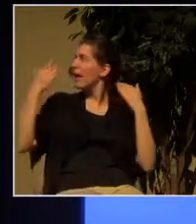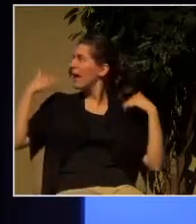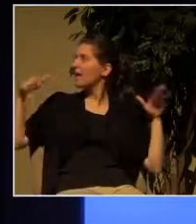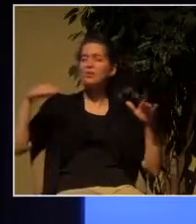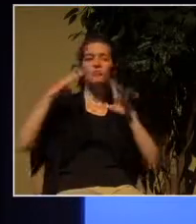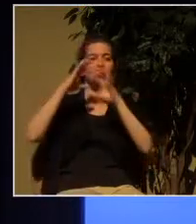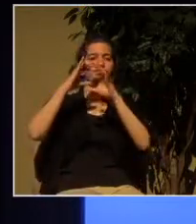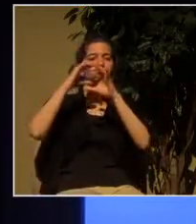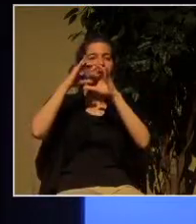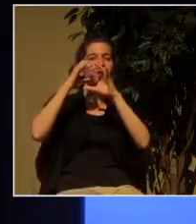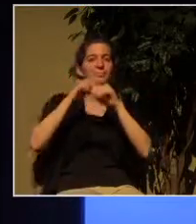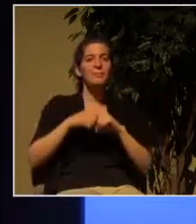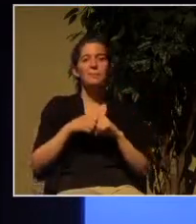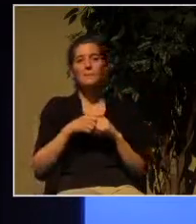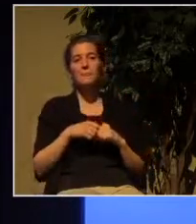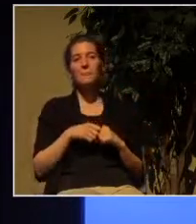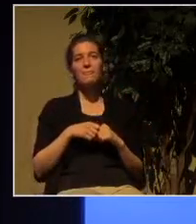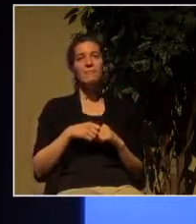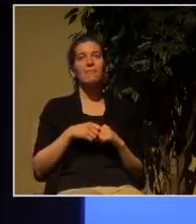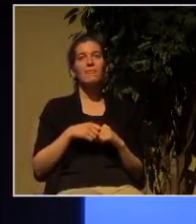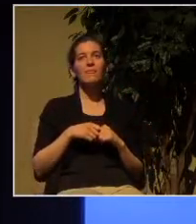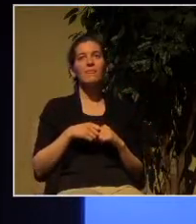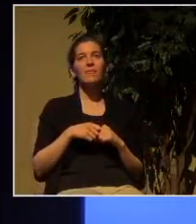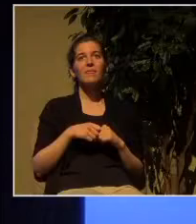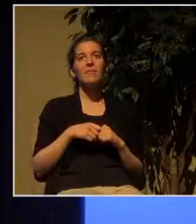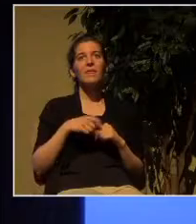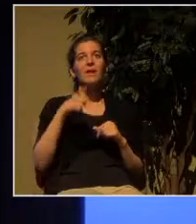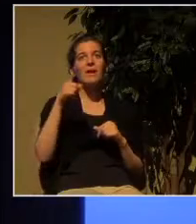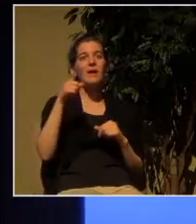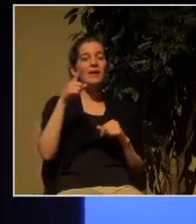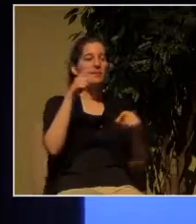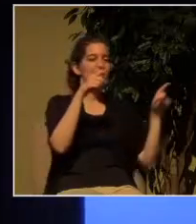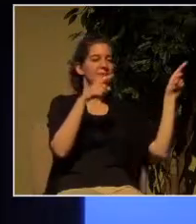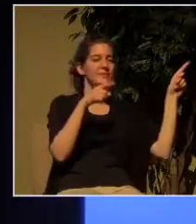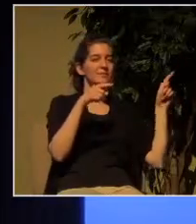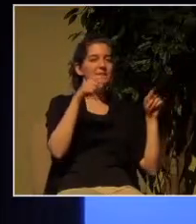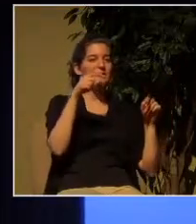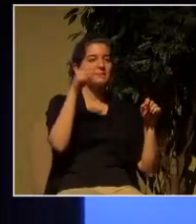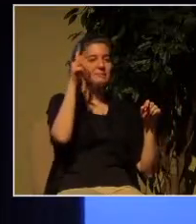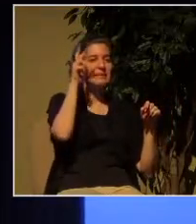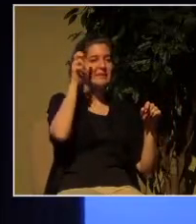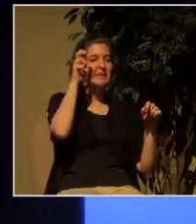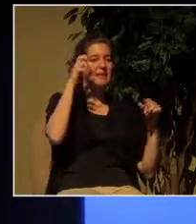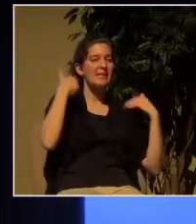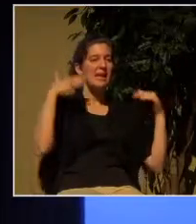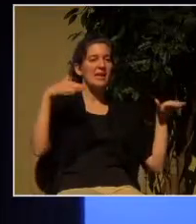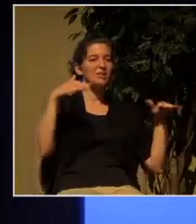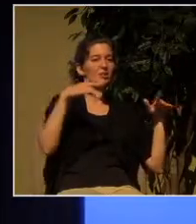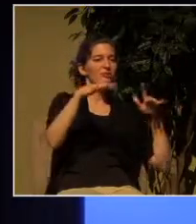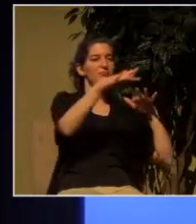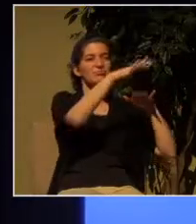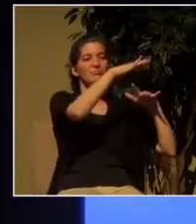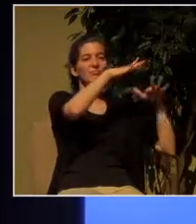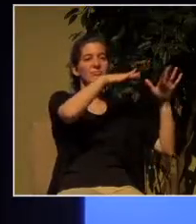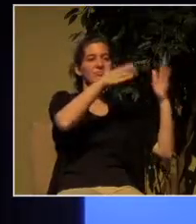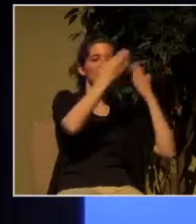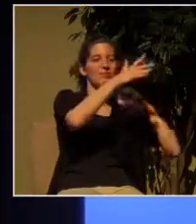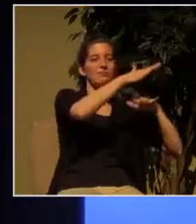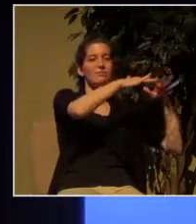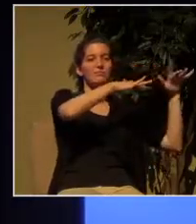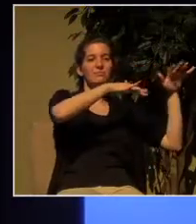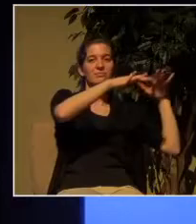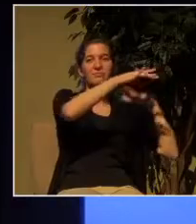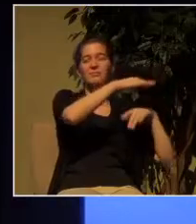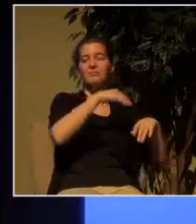see here you have the demons flying around over the darkness and what's significant to note here is the